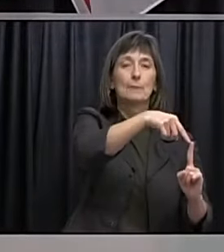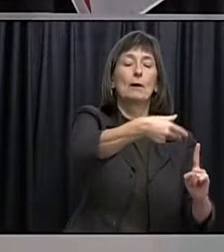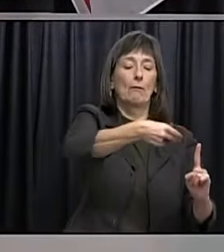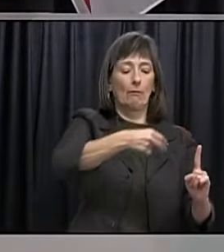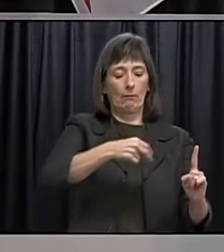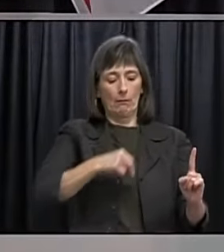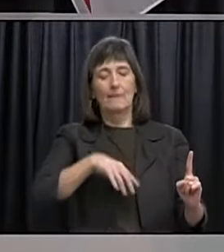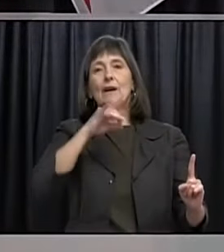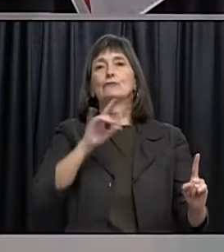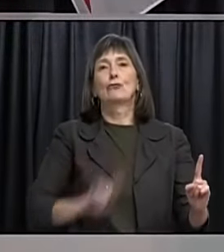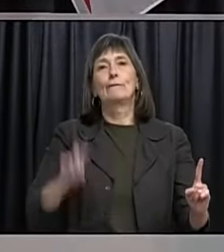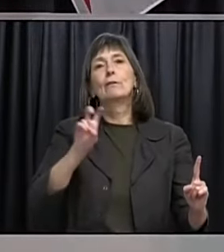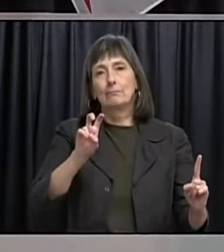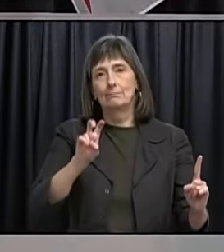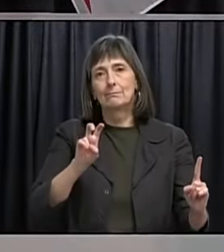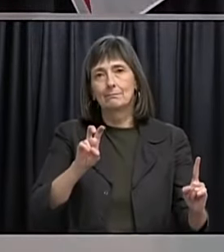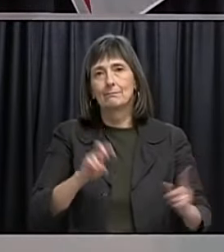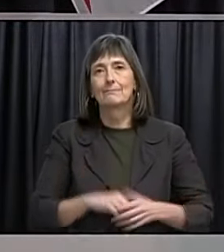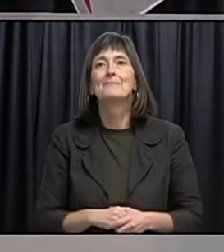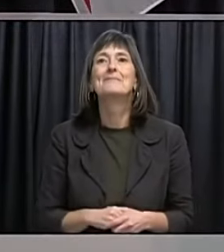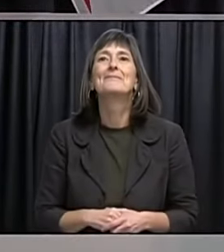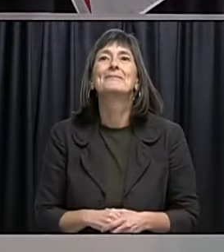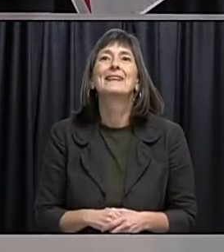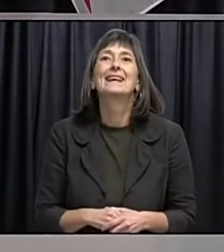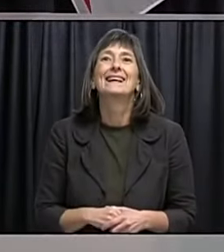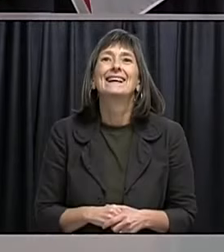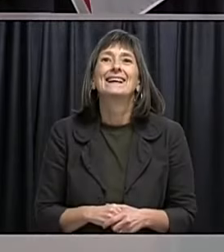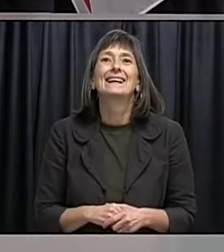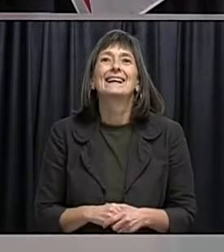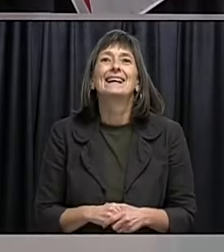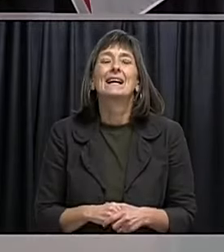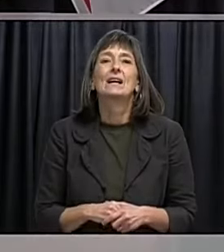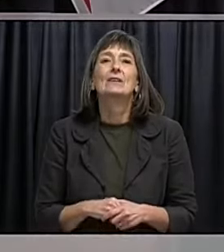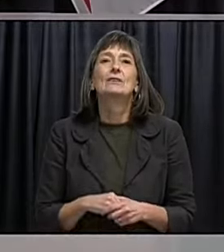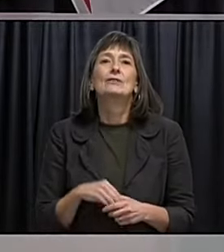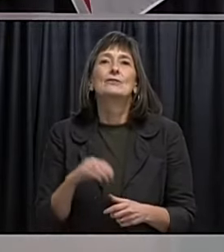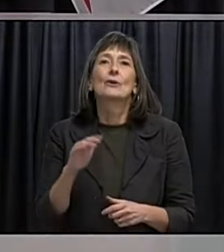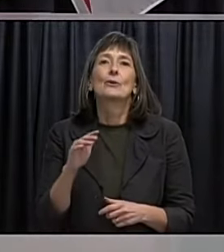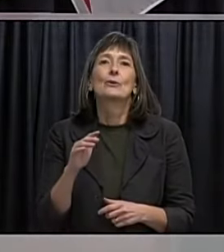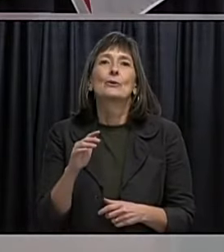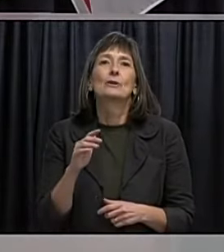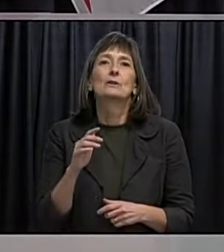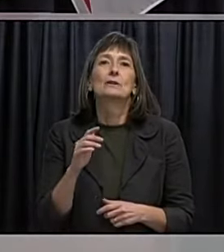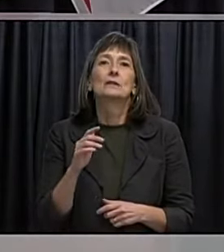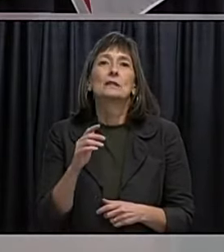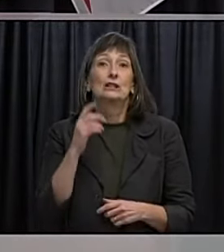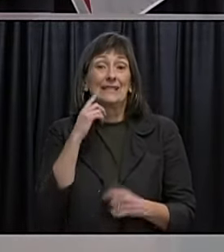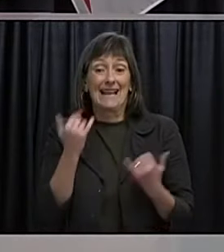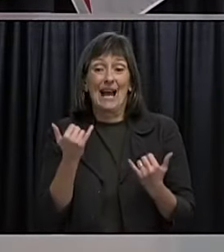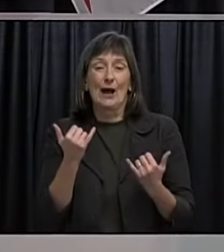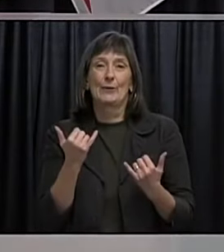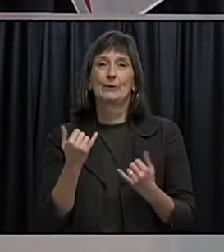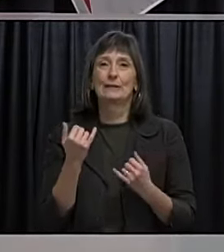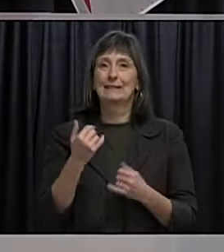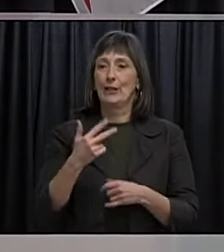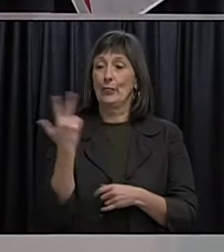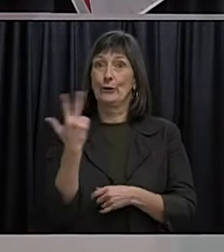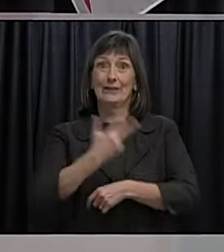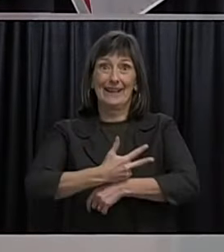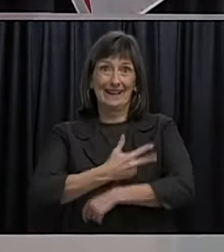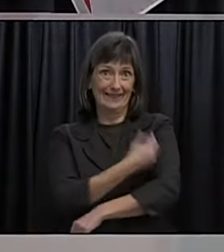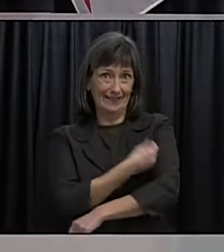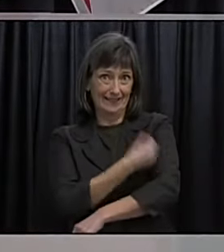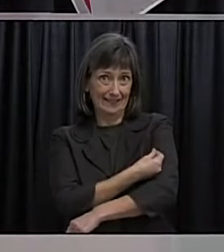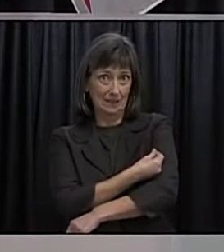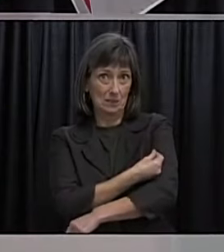Thank you and it was mentioned that we've begun we're on to the third day of vaccinations. I was just curious